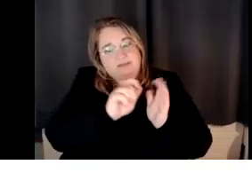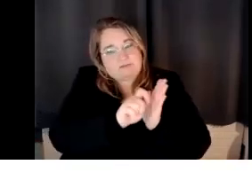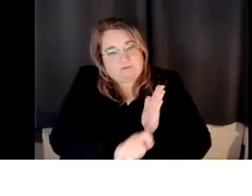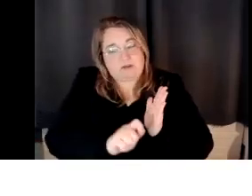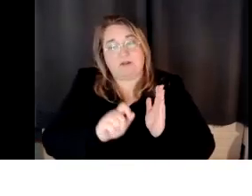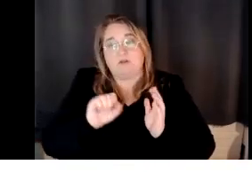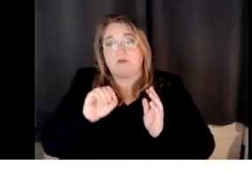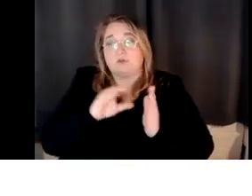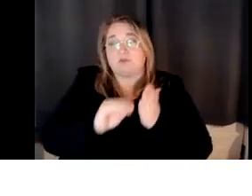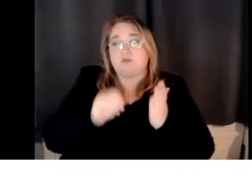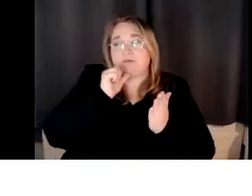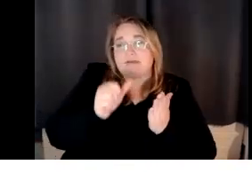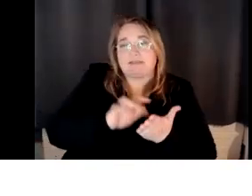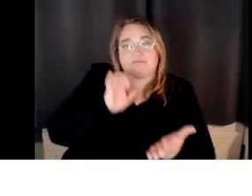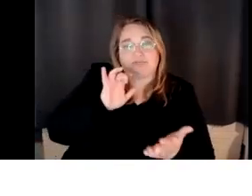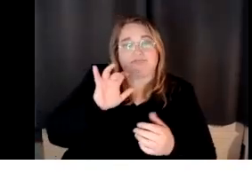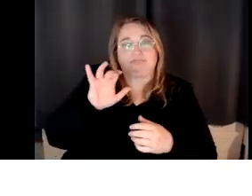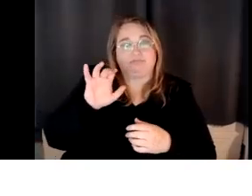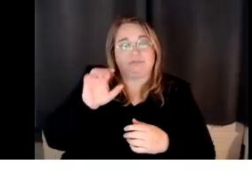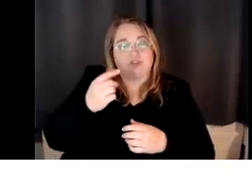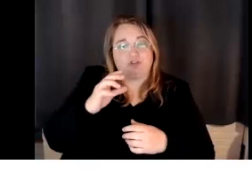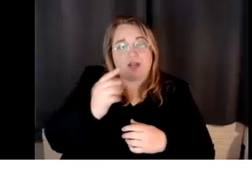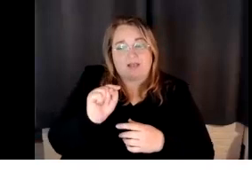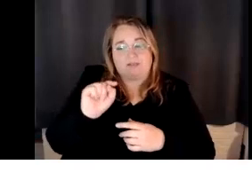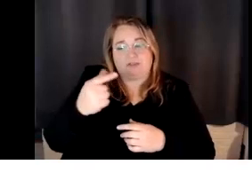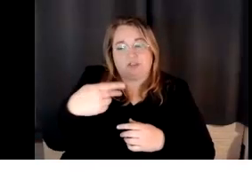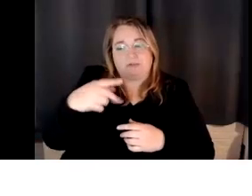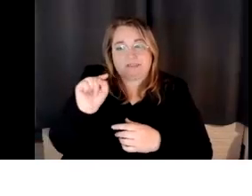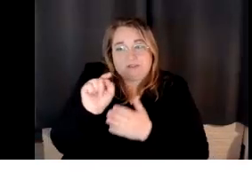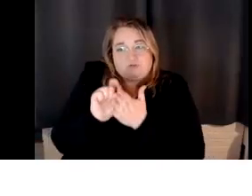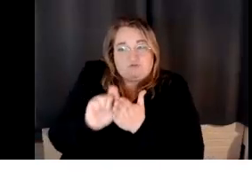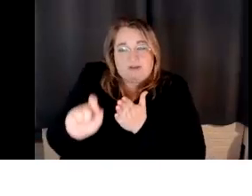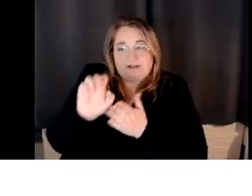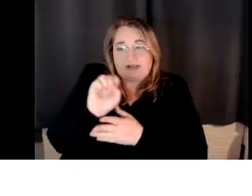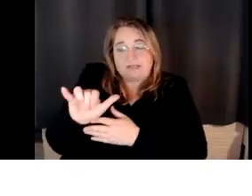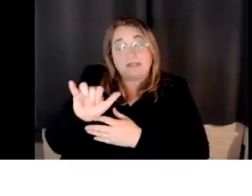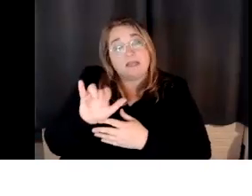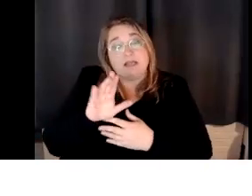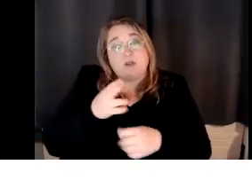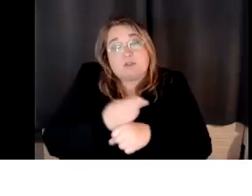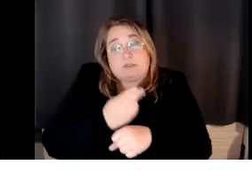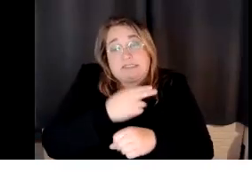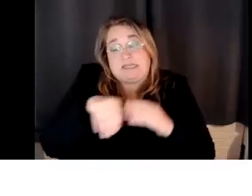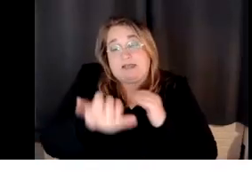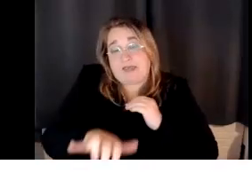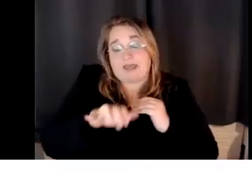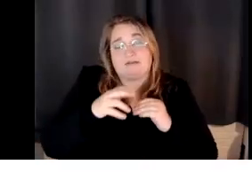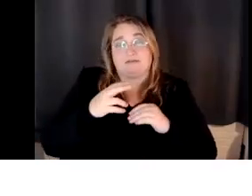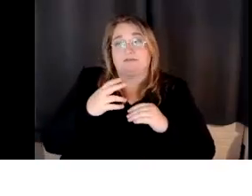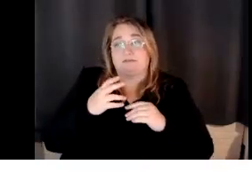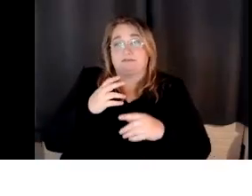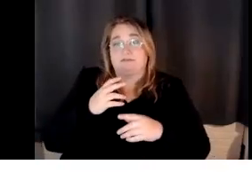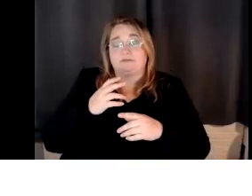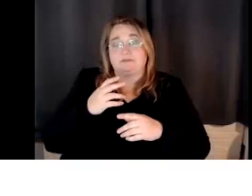there, there is something, there is a utility in that they have to use the right prompts and everything in that. But I get what you're saying. want to use that.